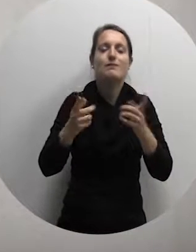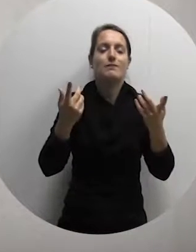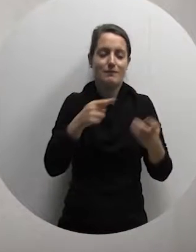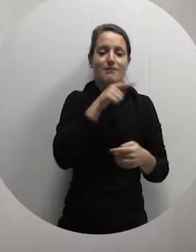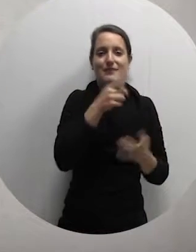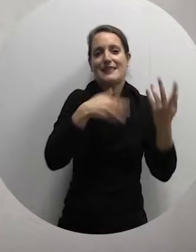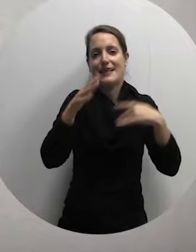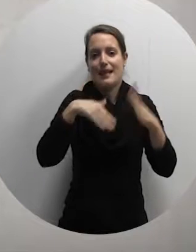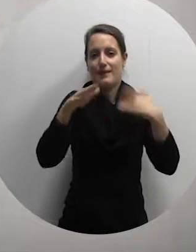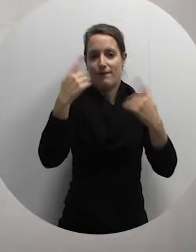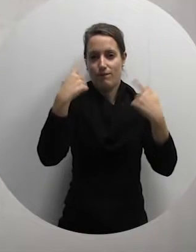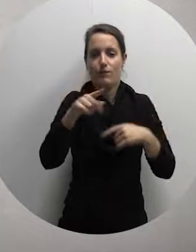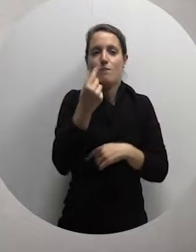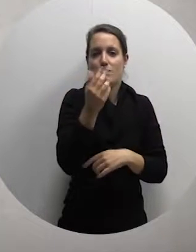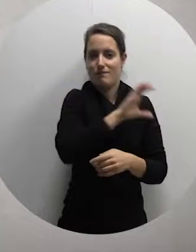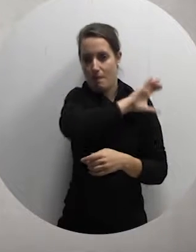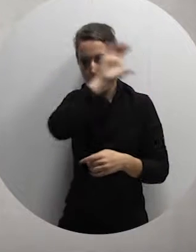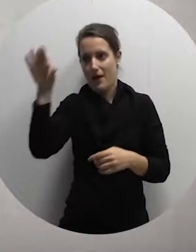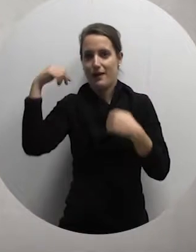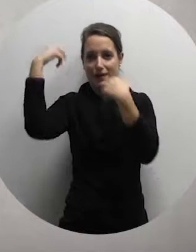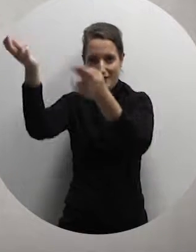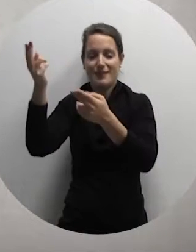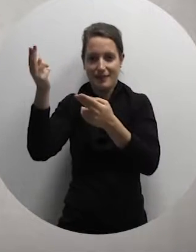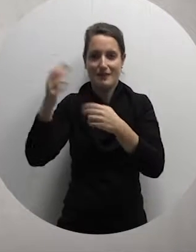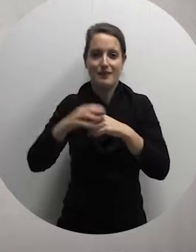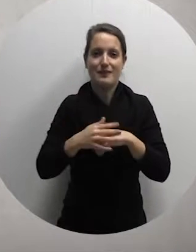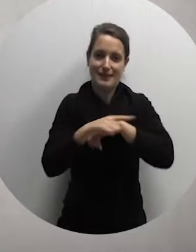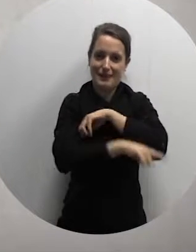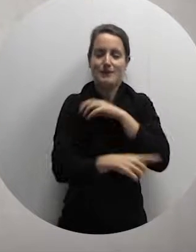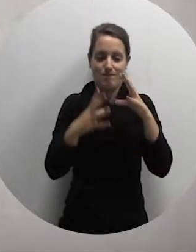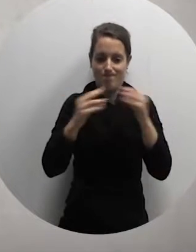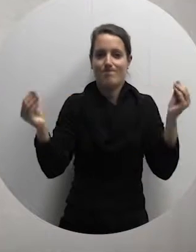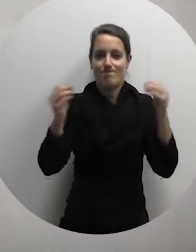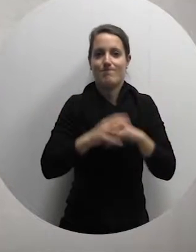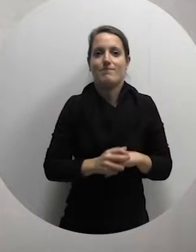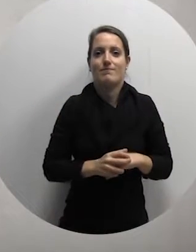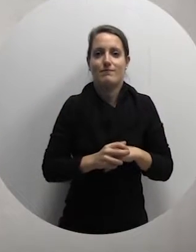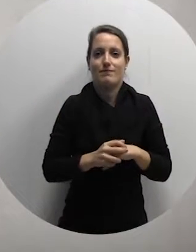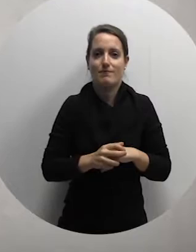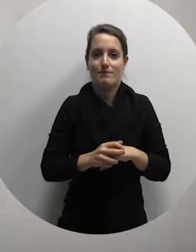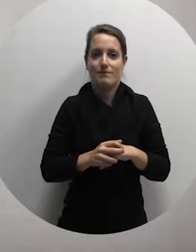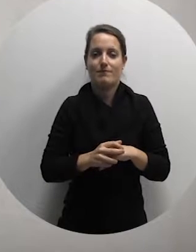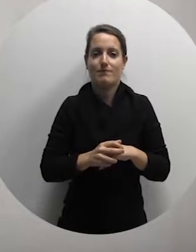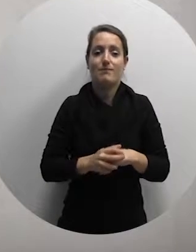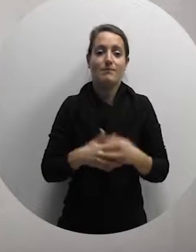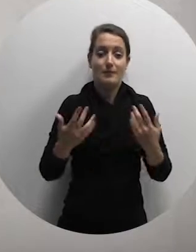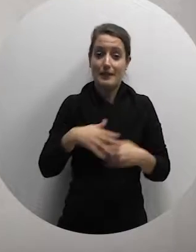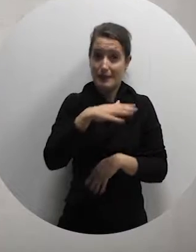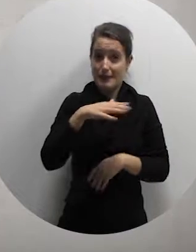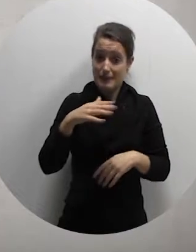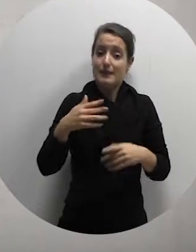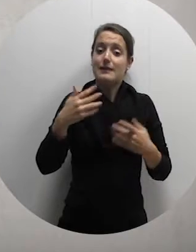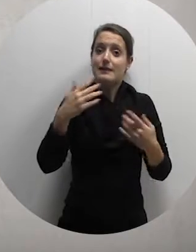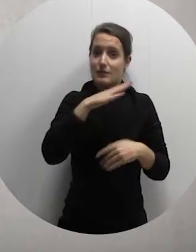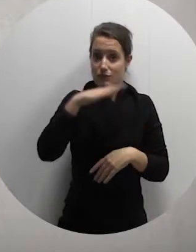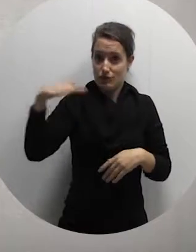possession of the villa in 1852, leaving ten children. In 1870, the heirs of